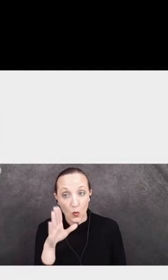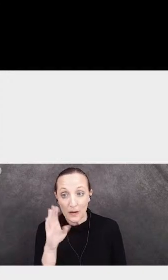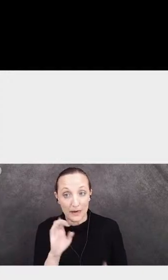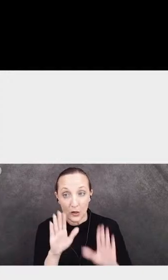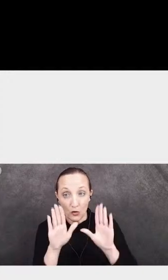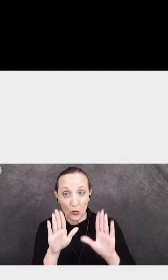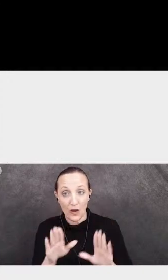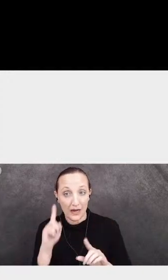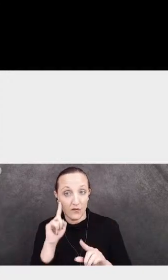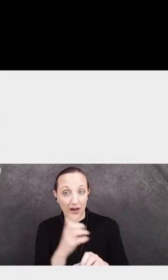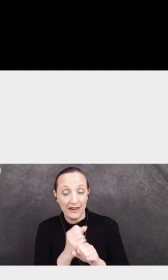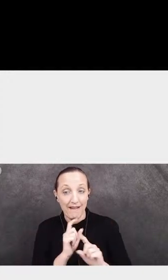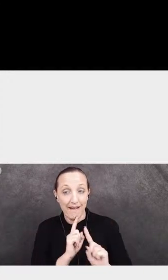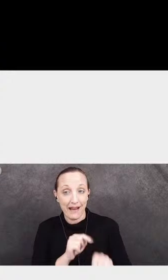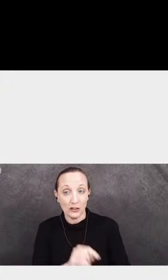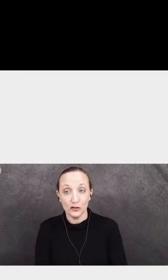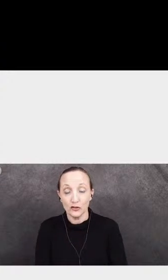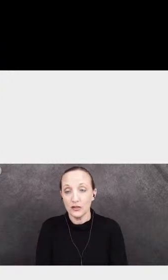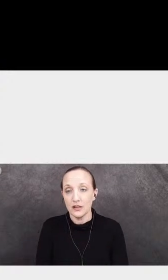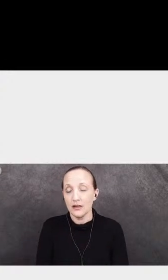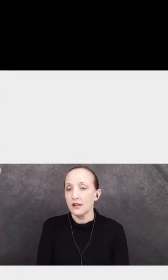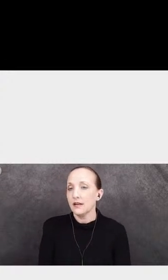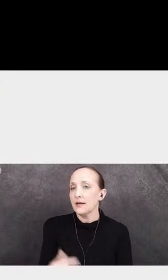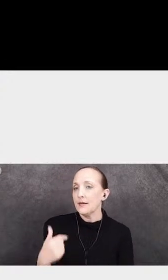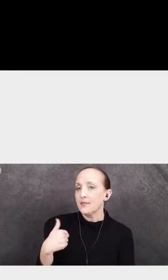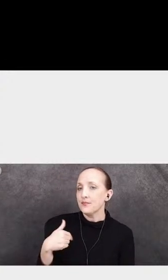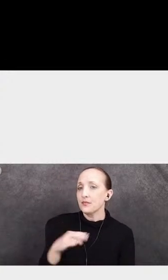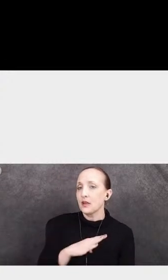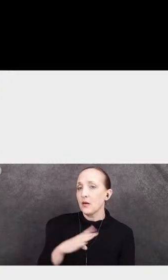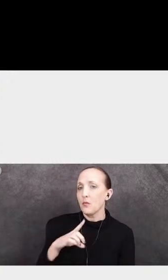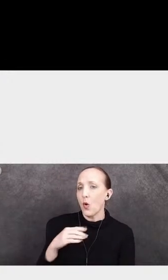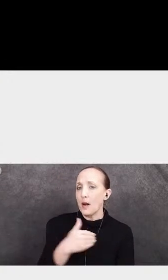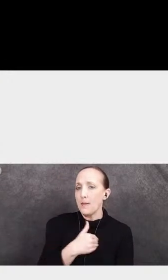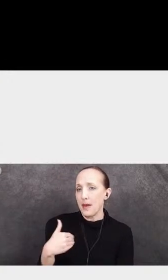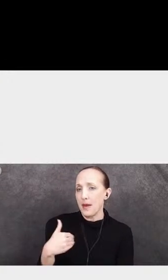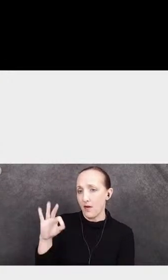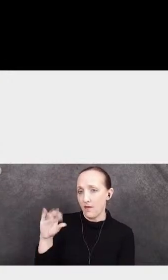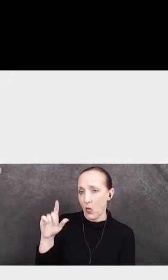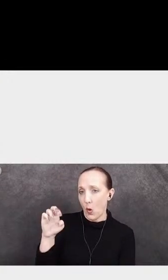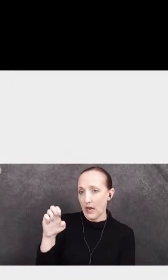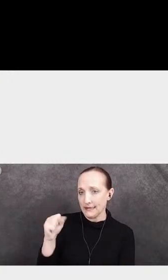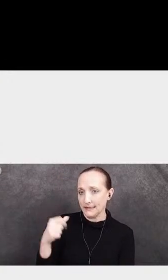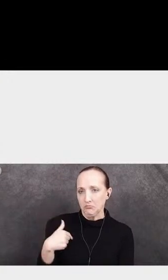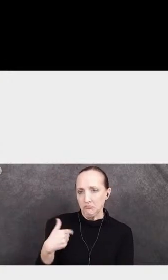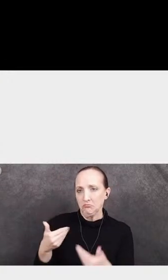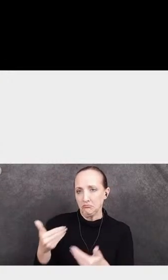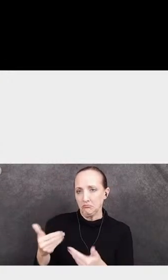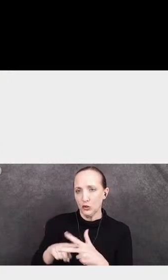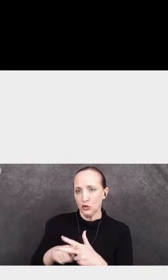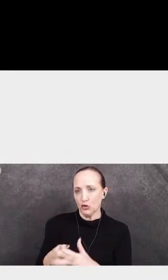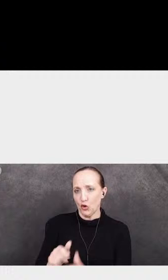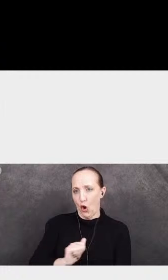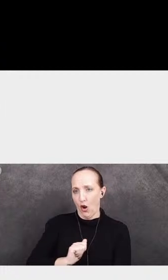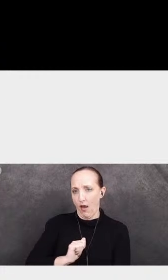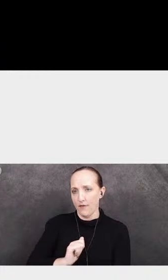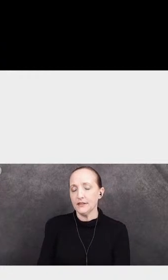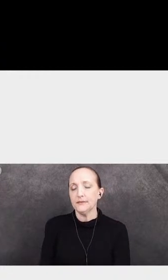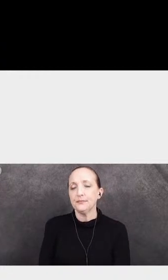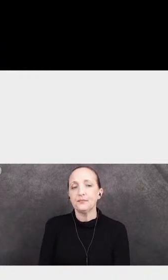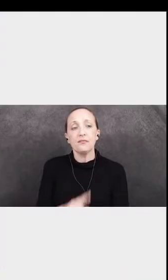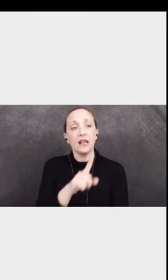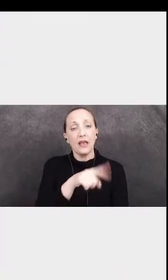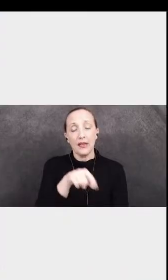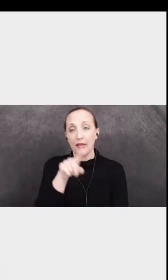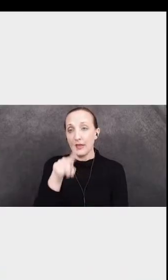Dr. Miranda. is a, this is a board member. I'll, I'll, I'll start off. It's. These are